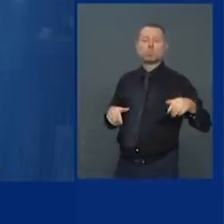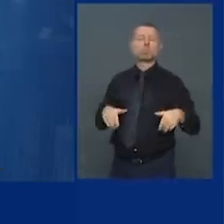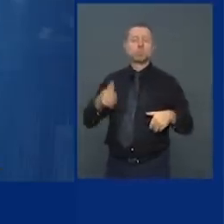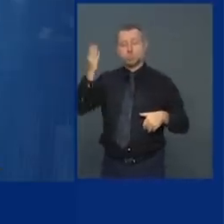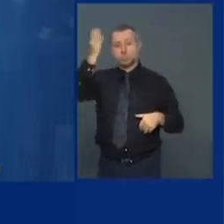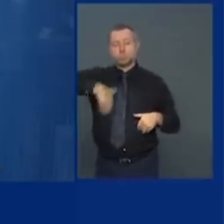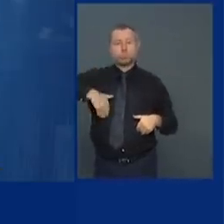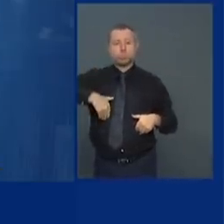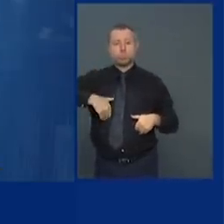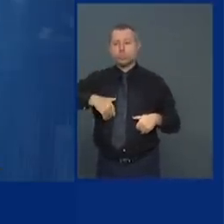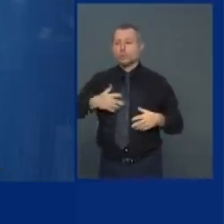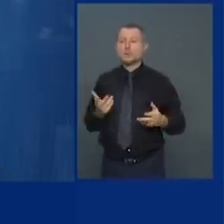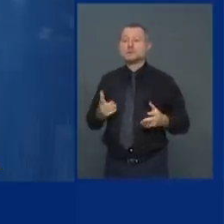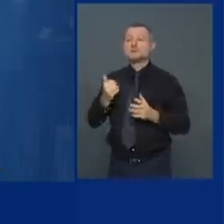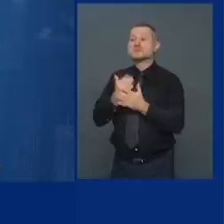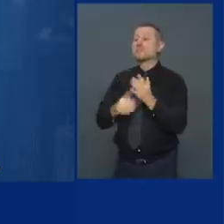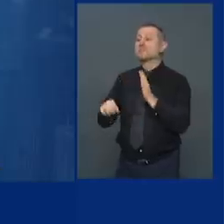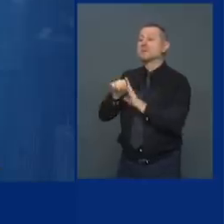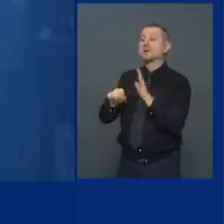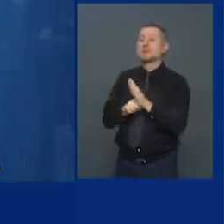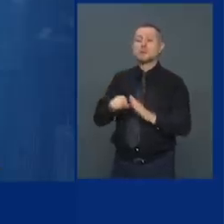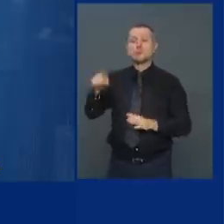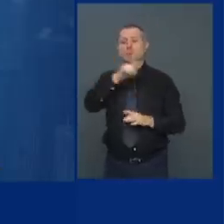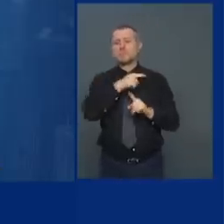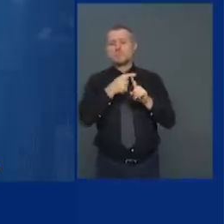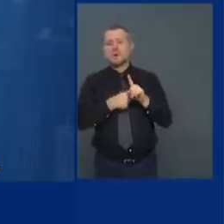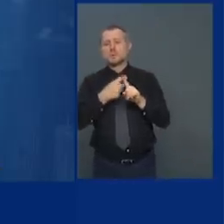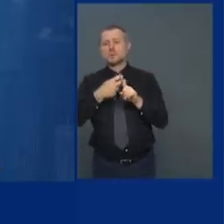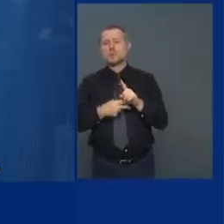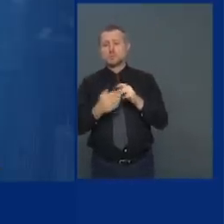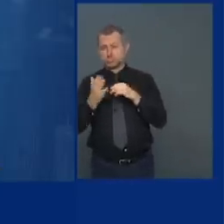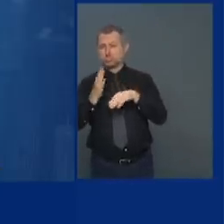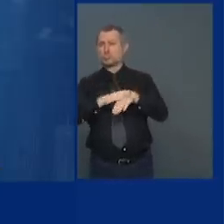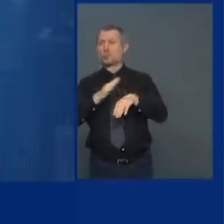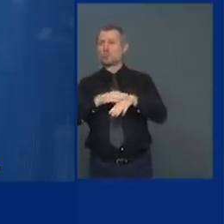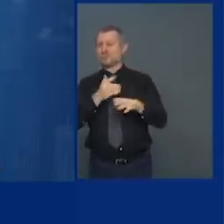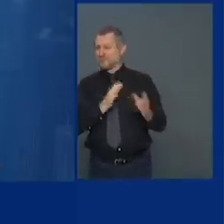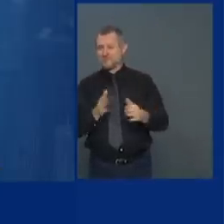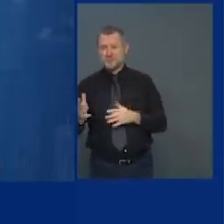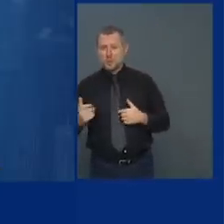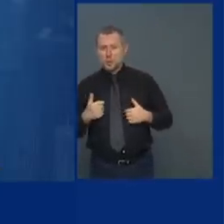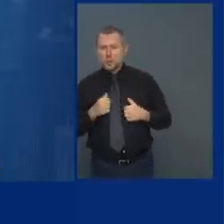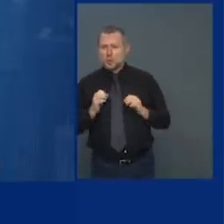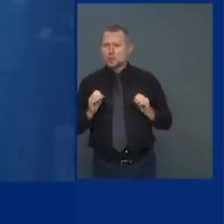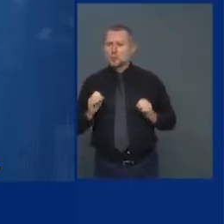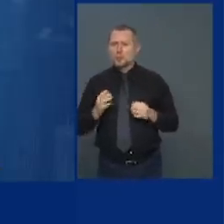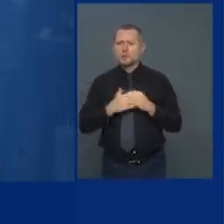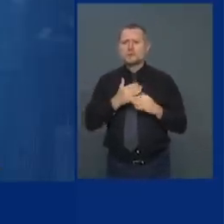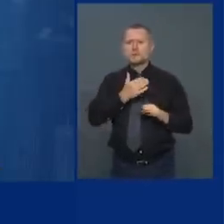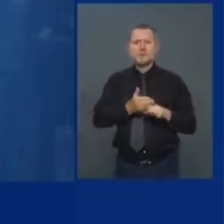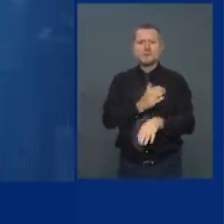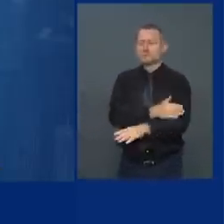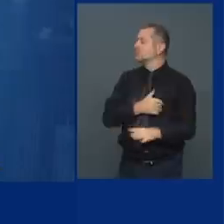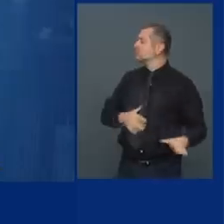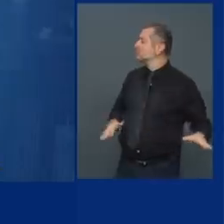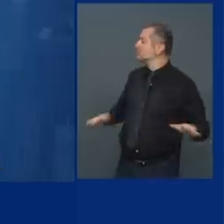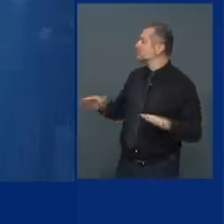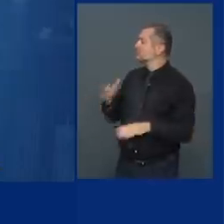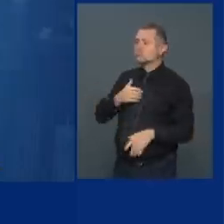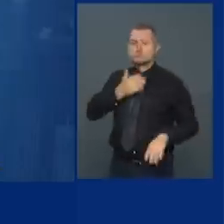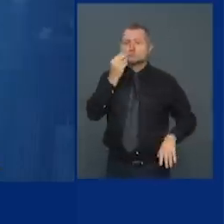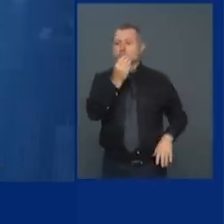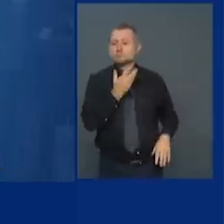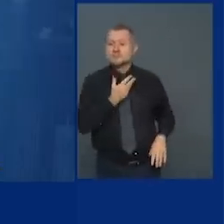least had several months notice we had no notice so the federal government is liable they're going to pay that bill